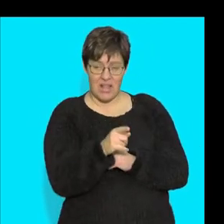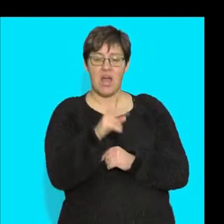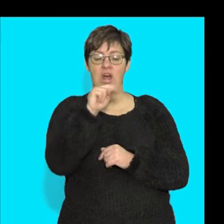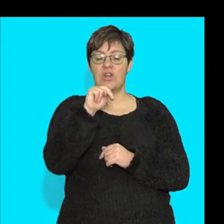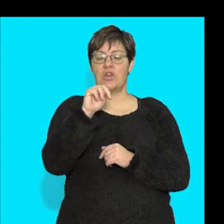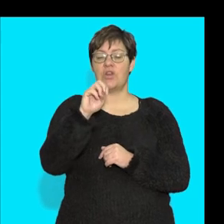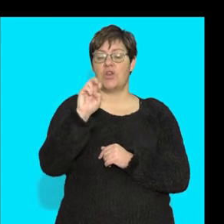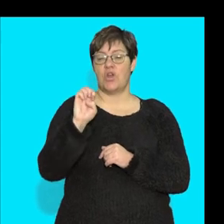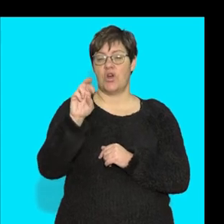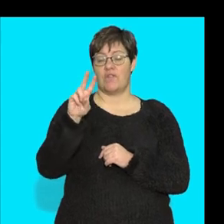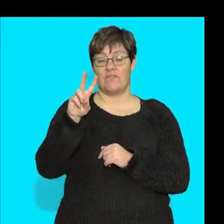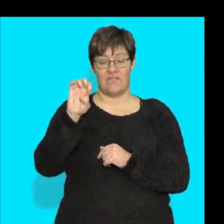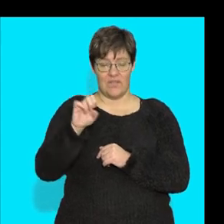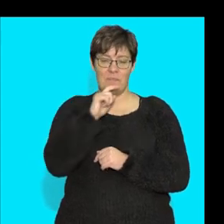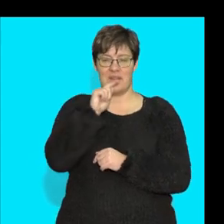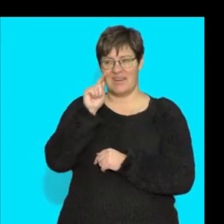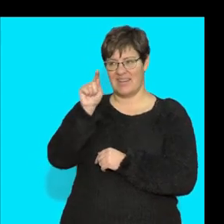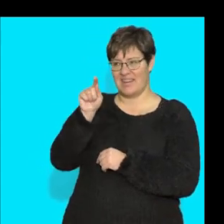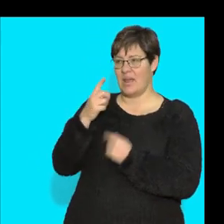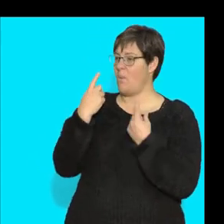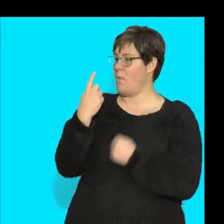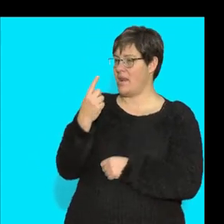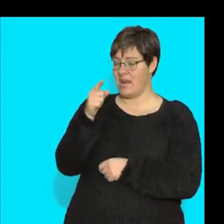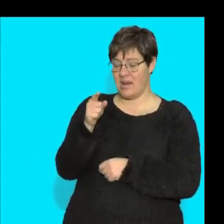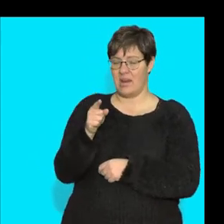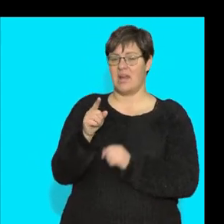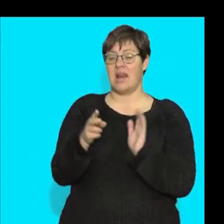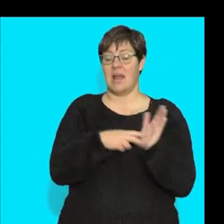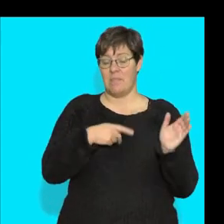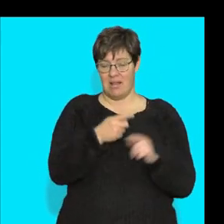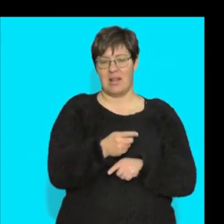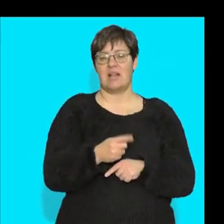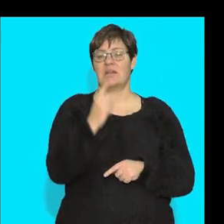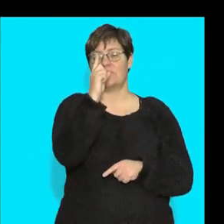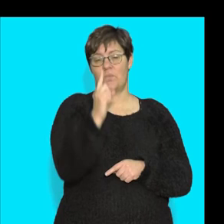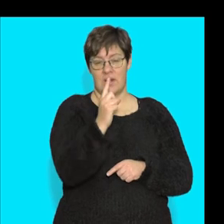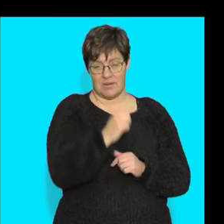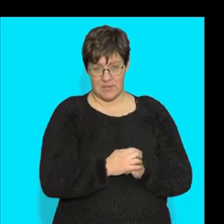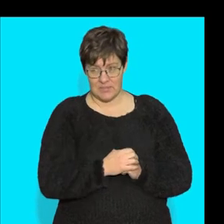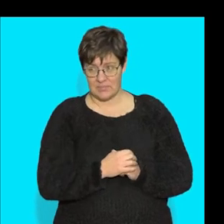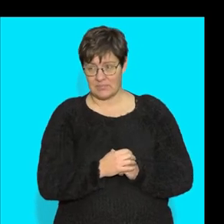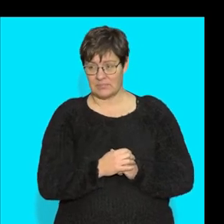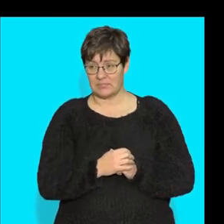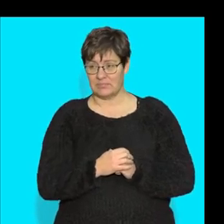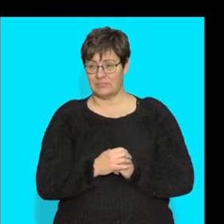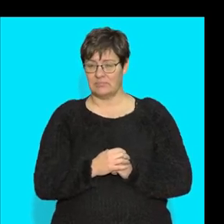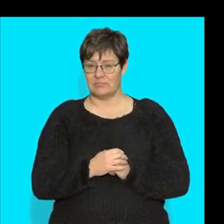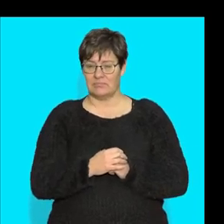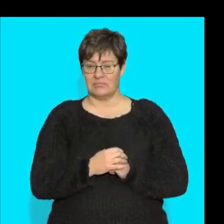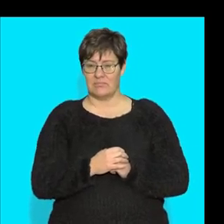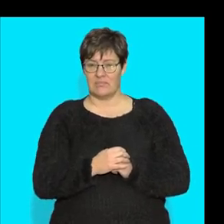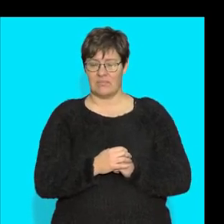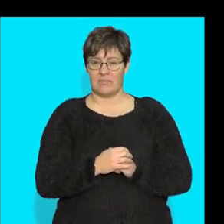diagram is that going to be there's only one label so I know it's going to be label number